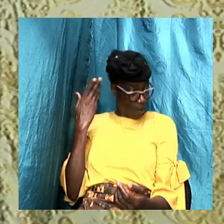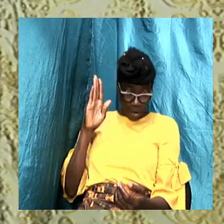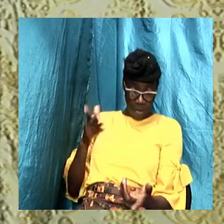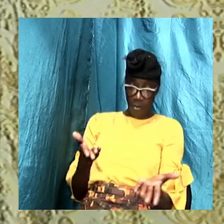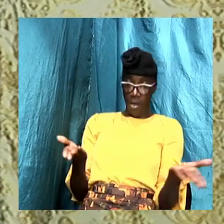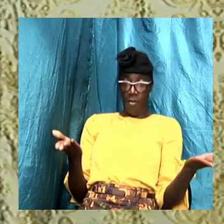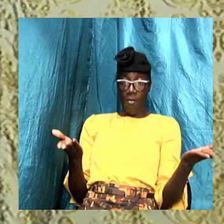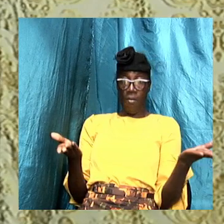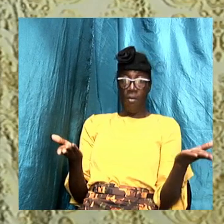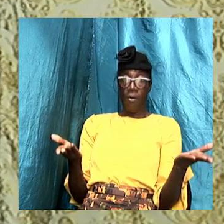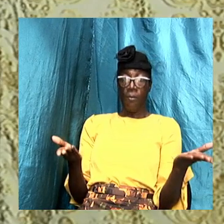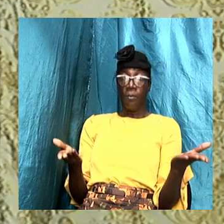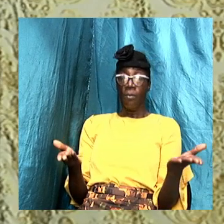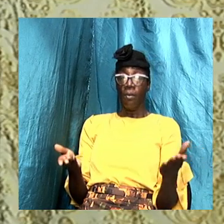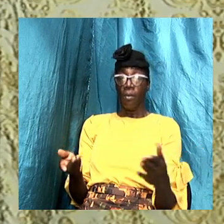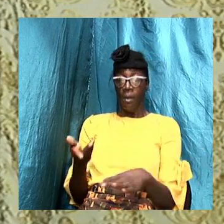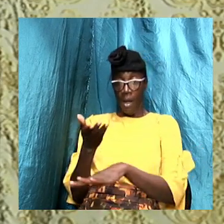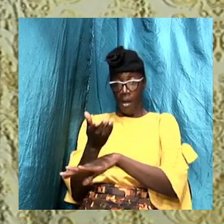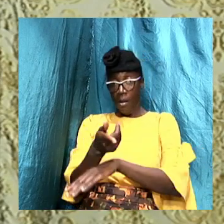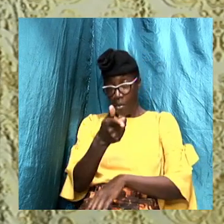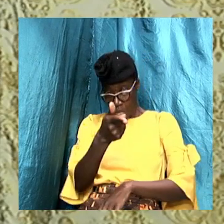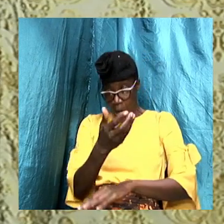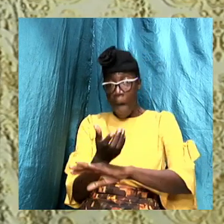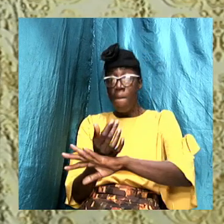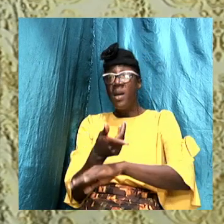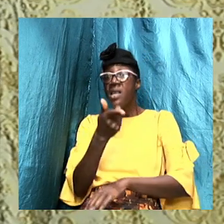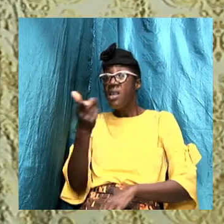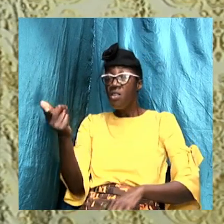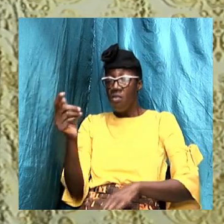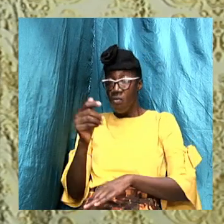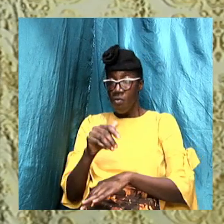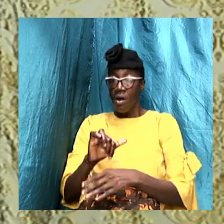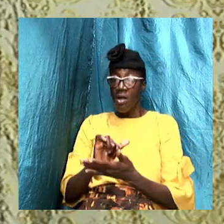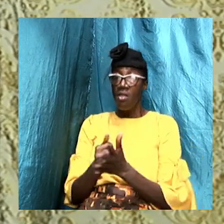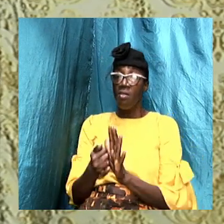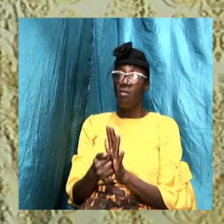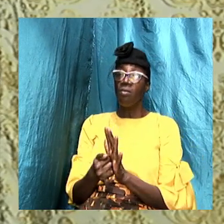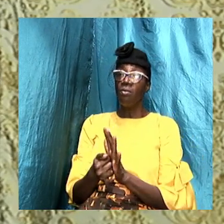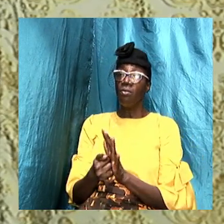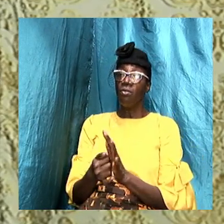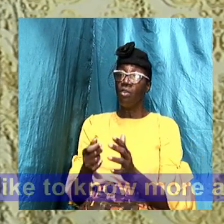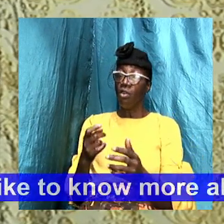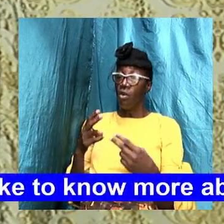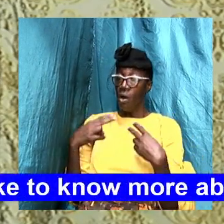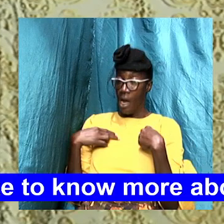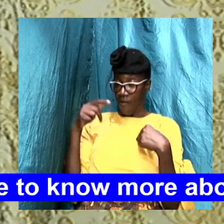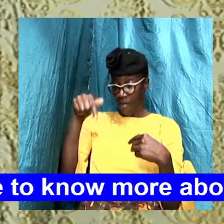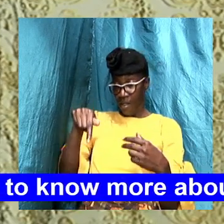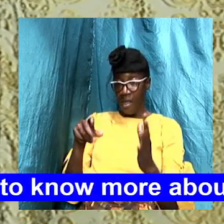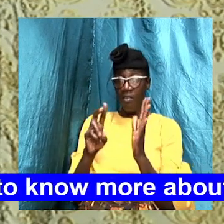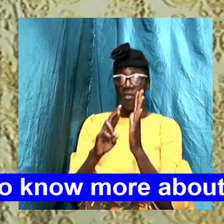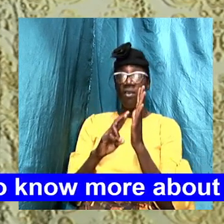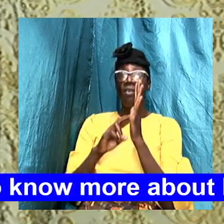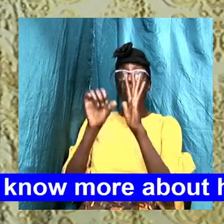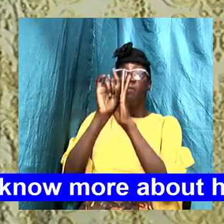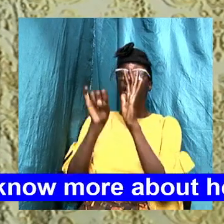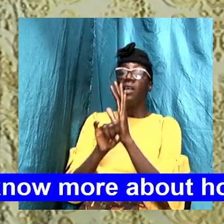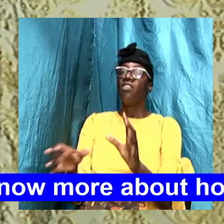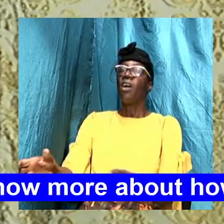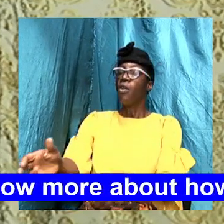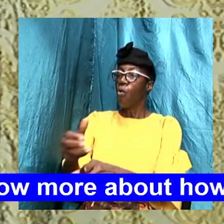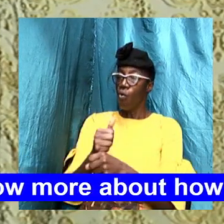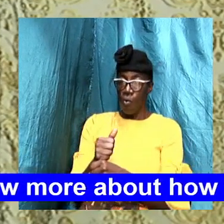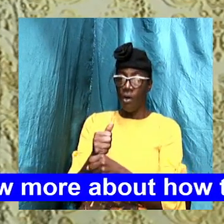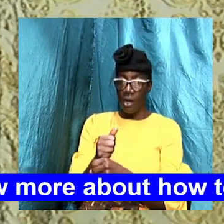so I am imploring us tonight those who have this revelation hold on to it